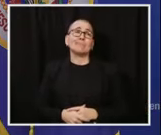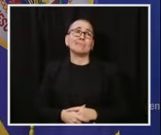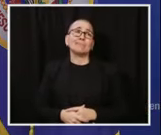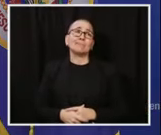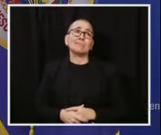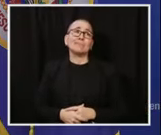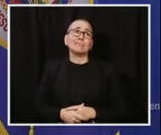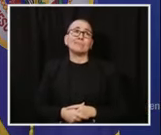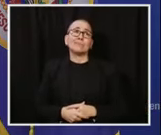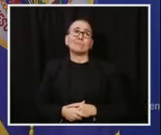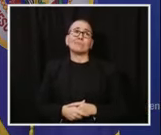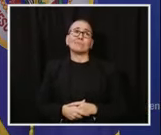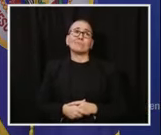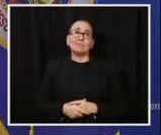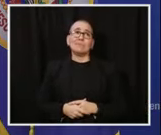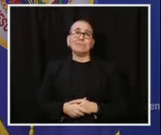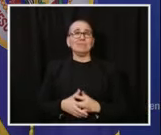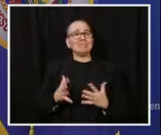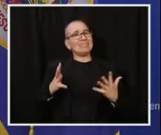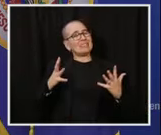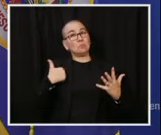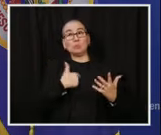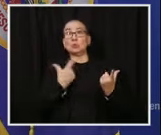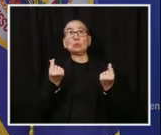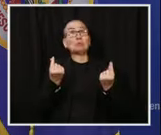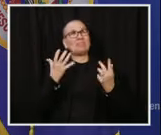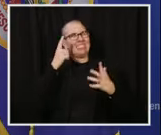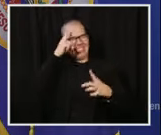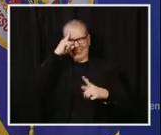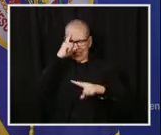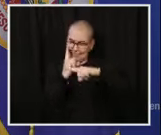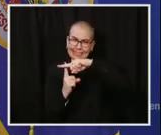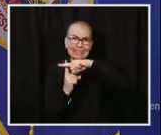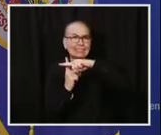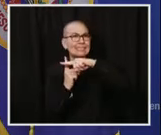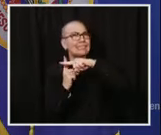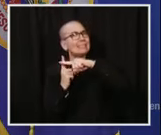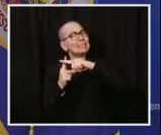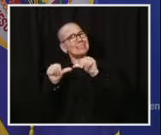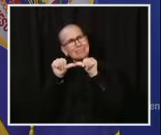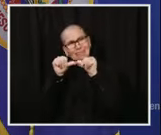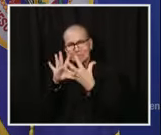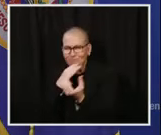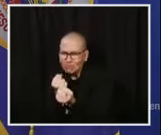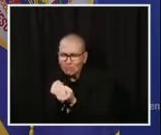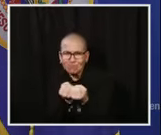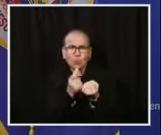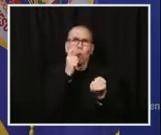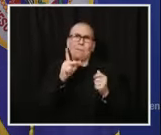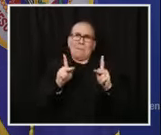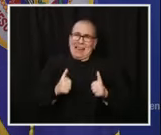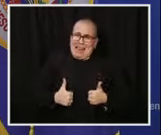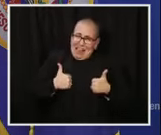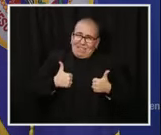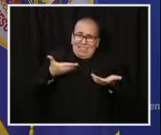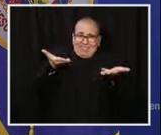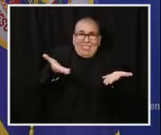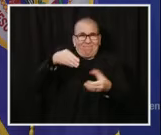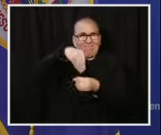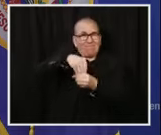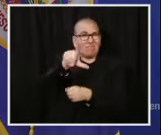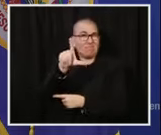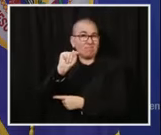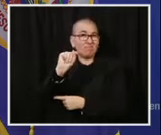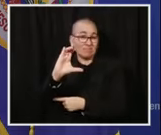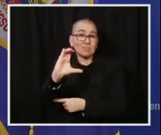rate to keep coming down. As we fight this virus, we are also doing everything we can to combat isolation and loneliness. Our staff has